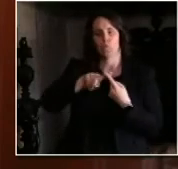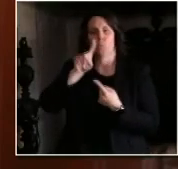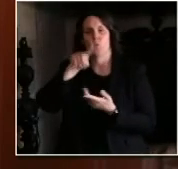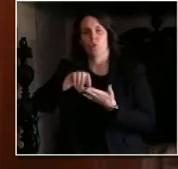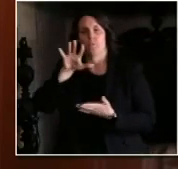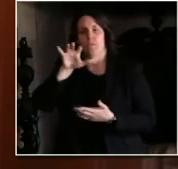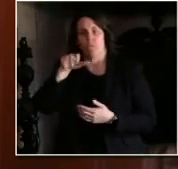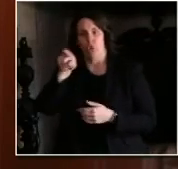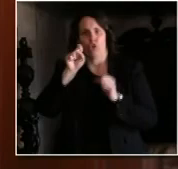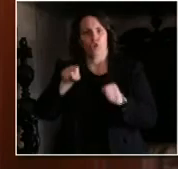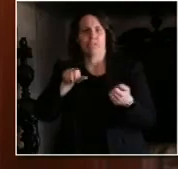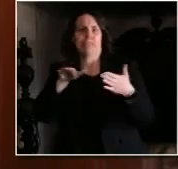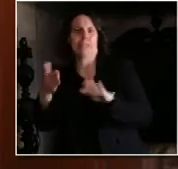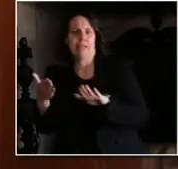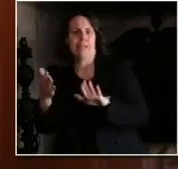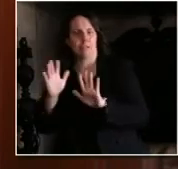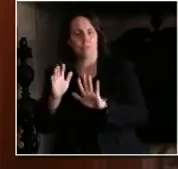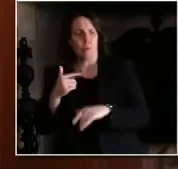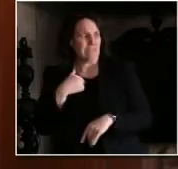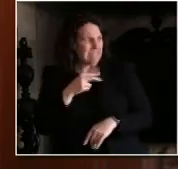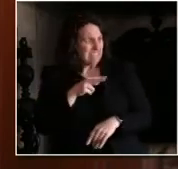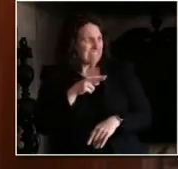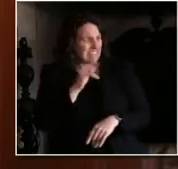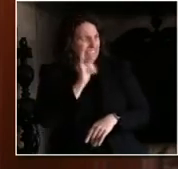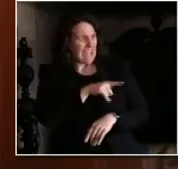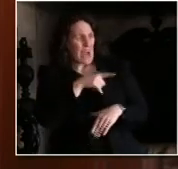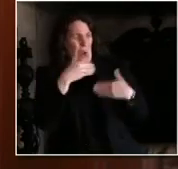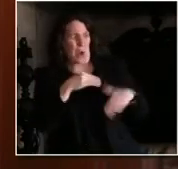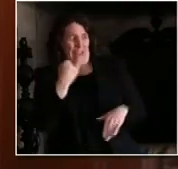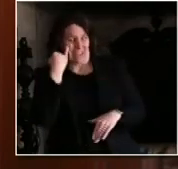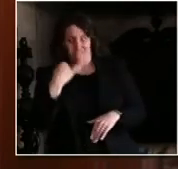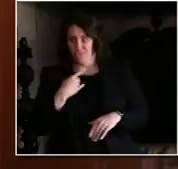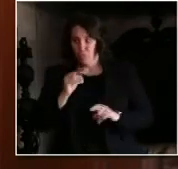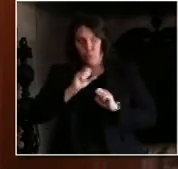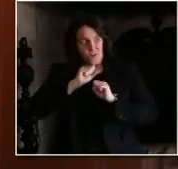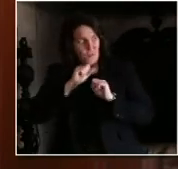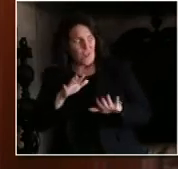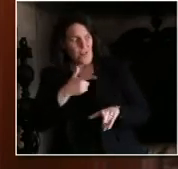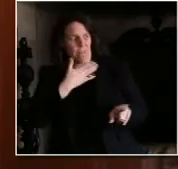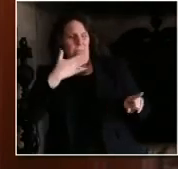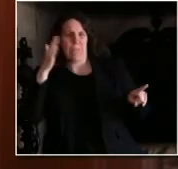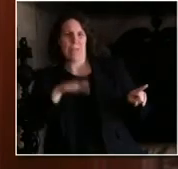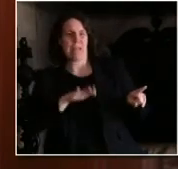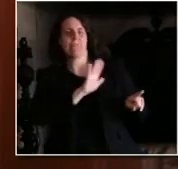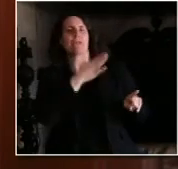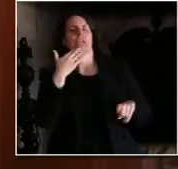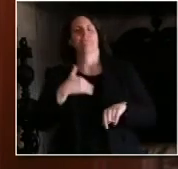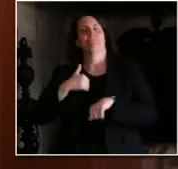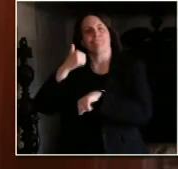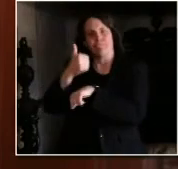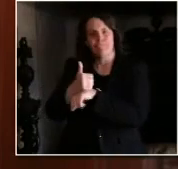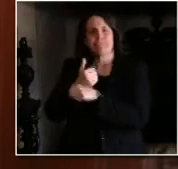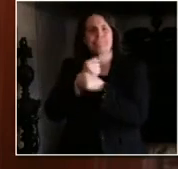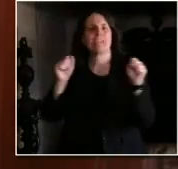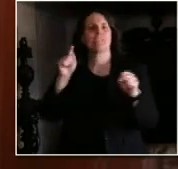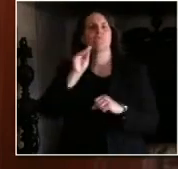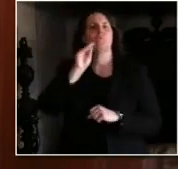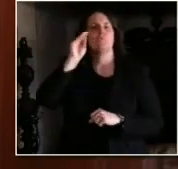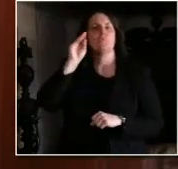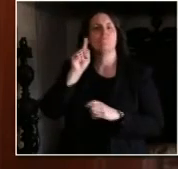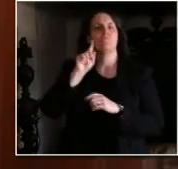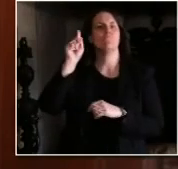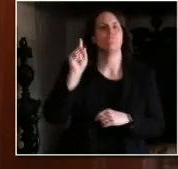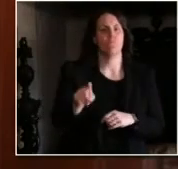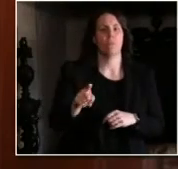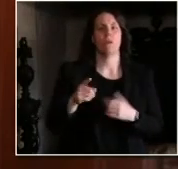But Safer at Home is working, folks, and it's because of all of you that we are where we are today. In the first